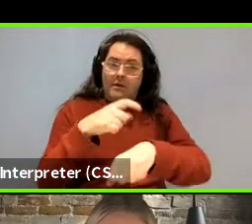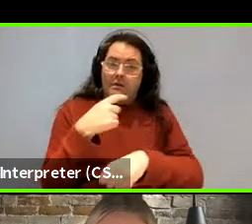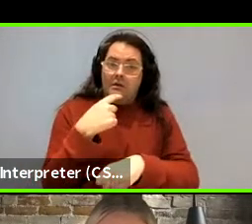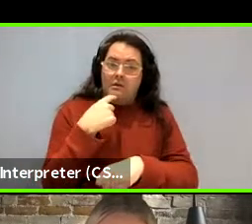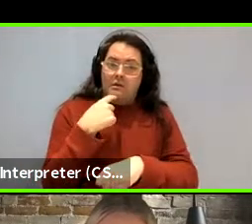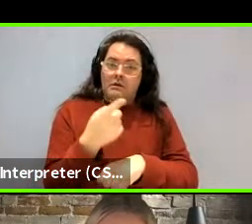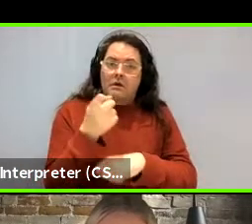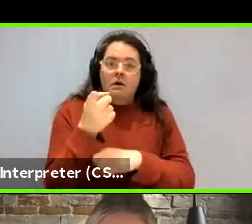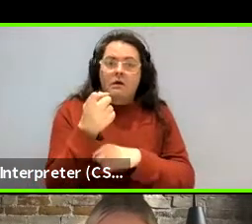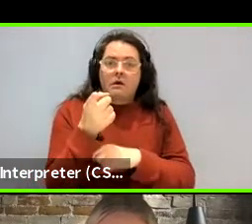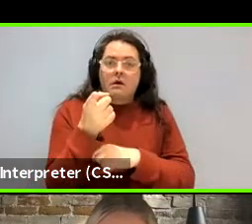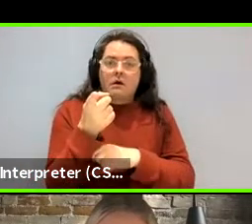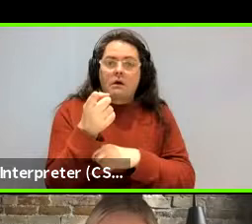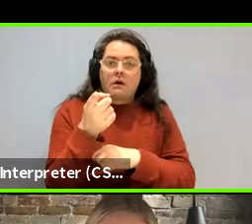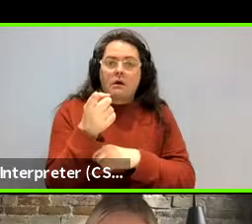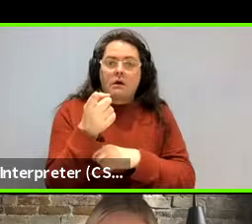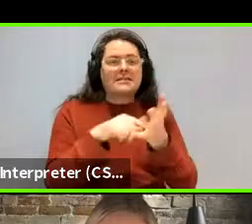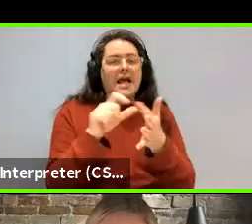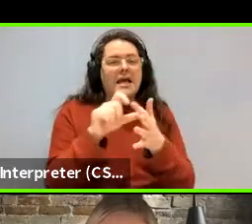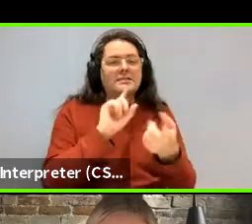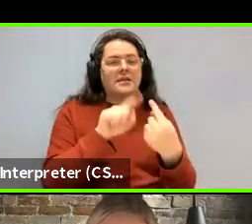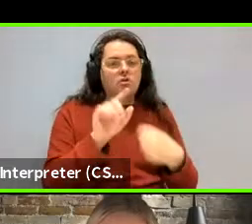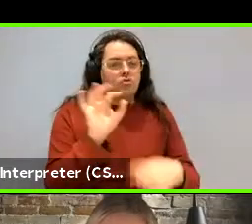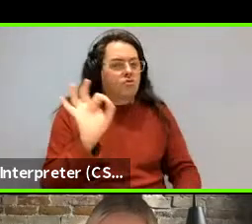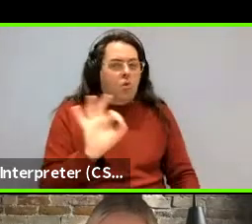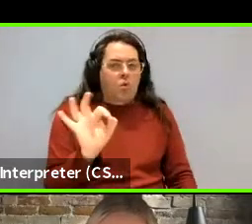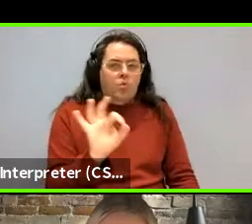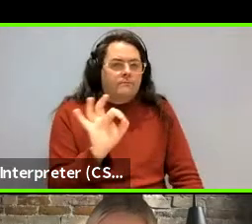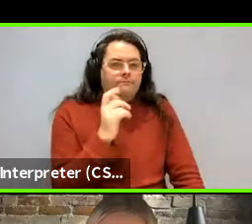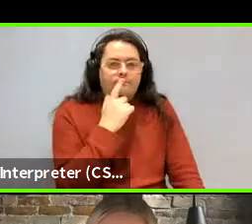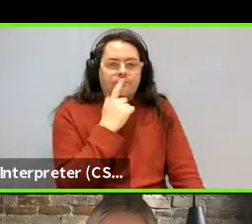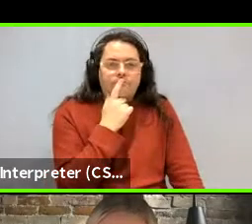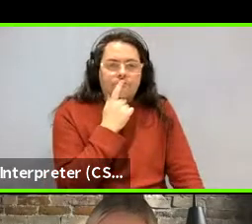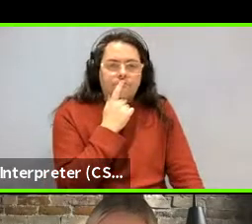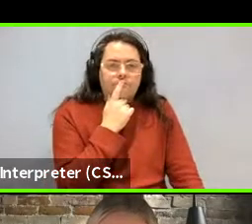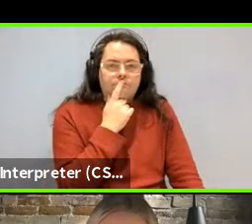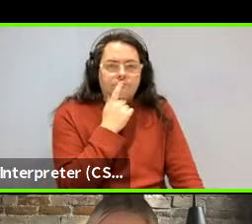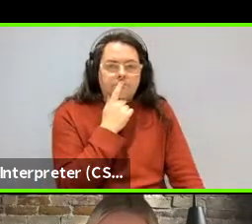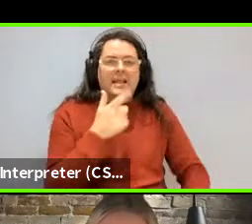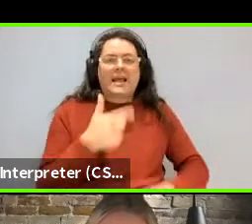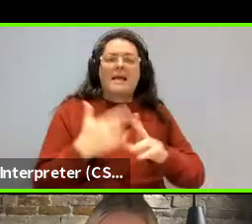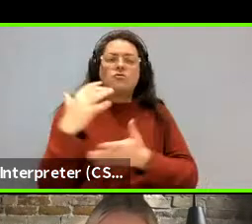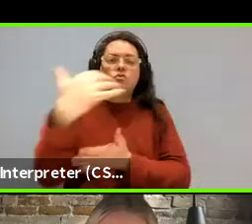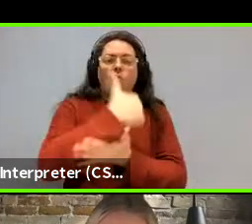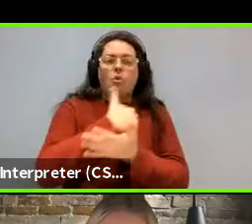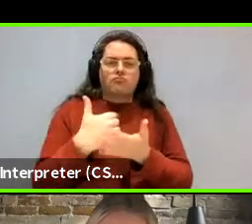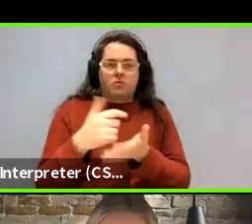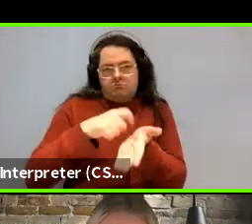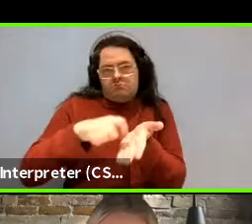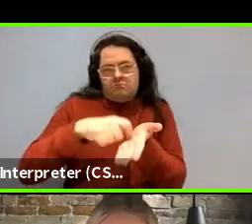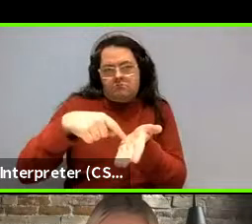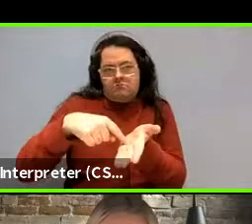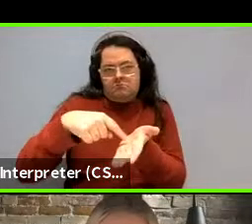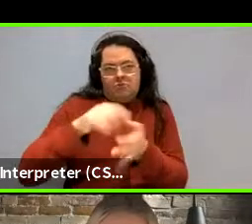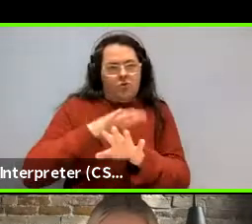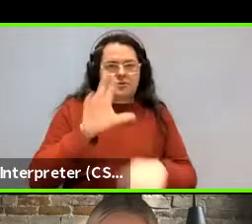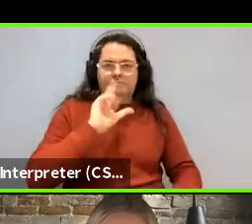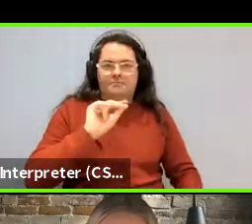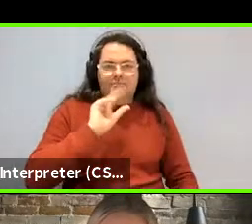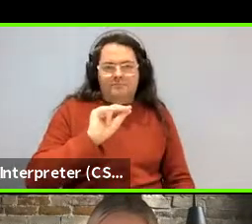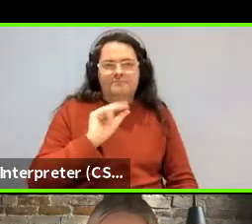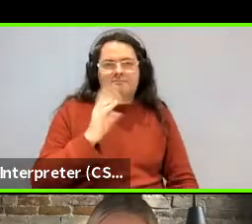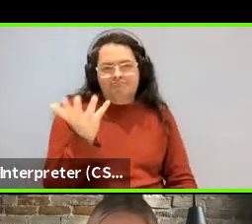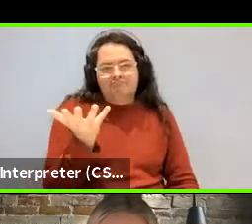Um, I, I know, uh, because the, the court, when we're talking about these big corpora, these are all written corpora as opposed to spoken corpora.